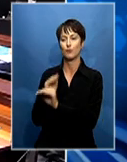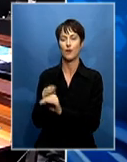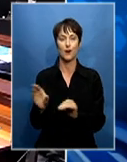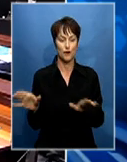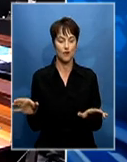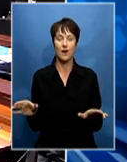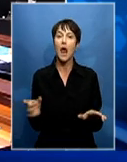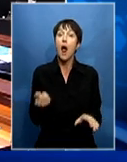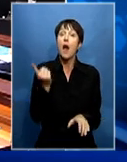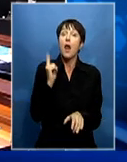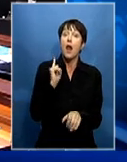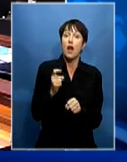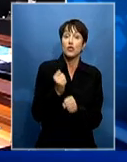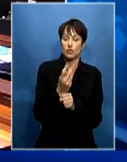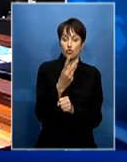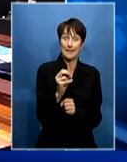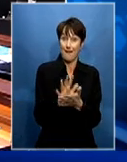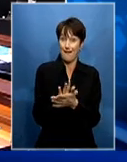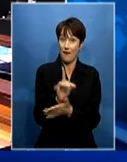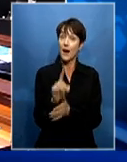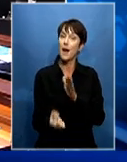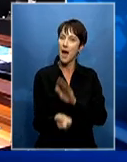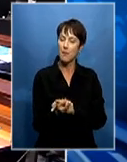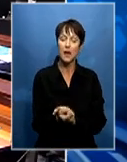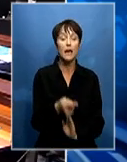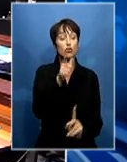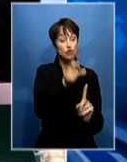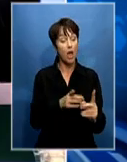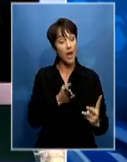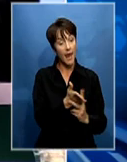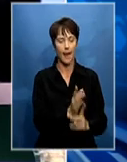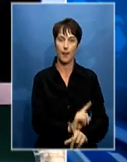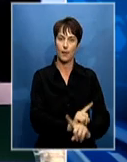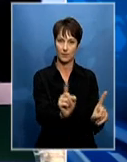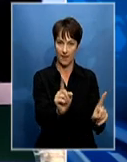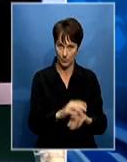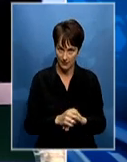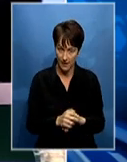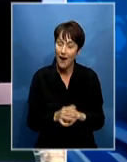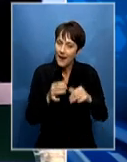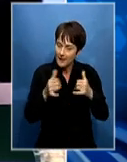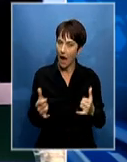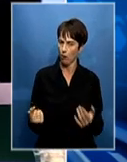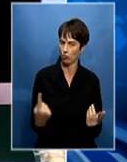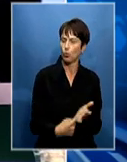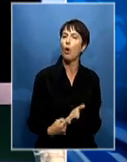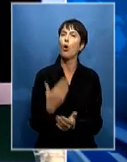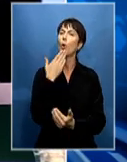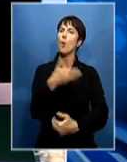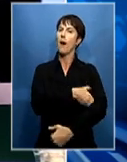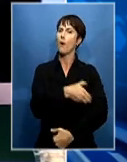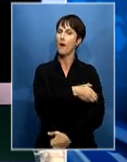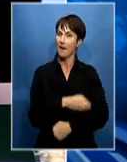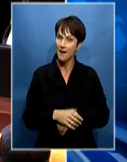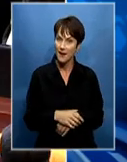primary disputing parties. It will be a landmark ruling giving guidance to schools across the country